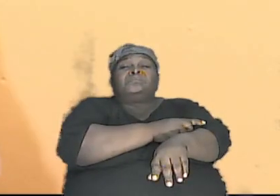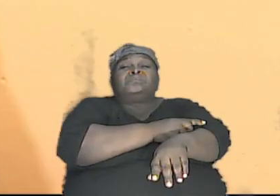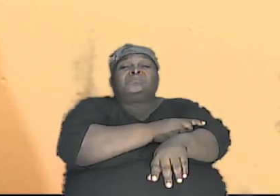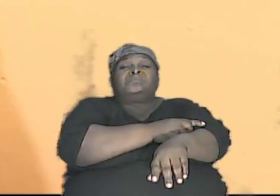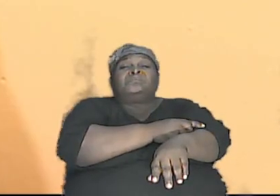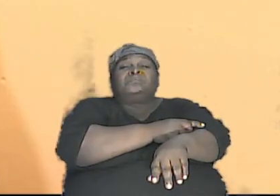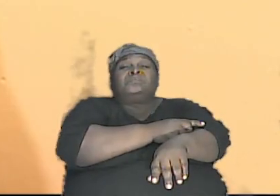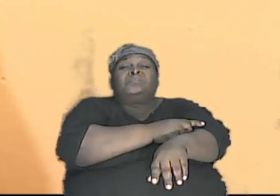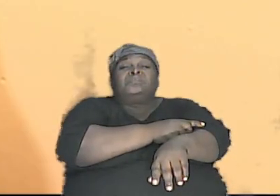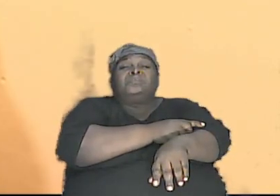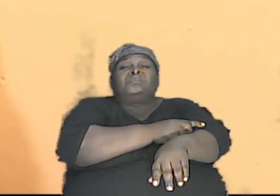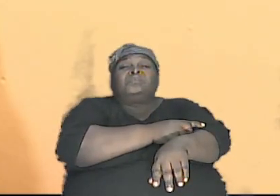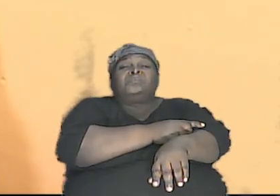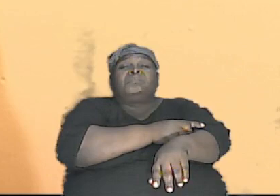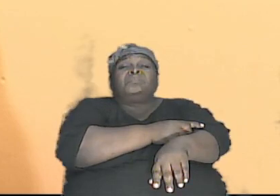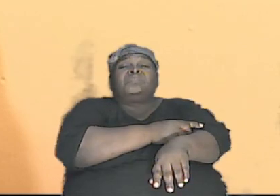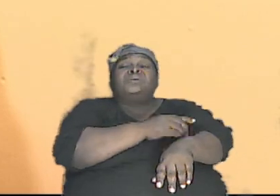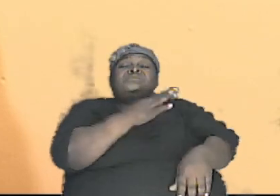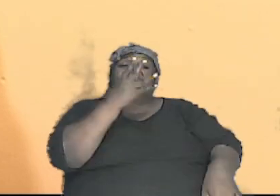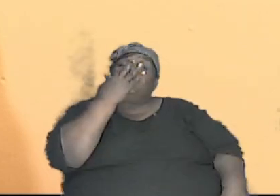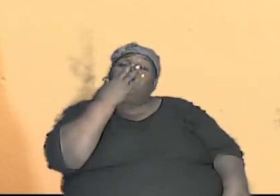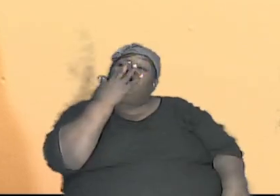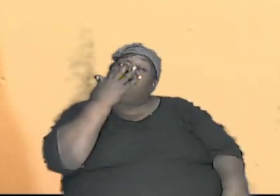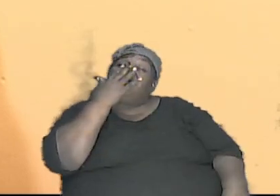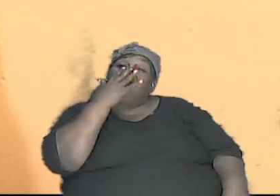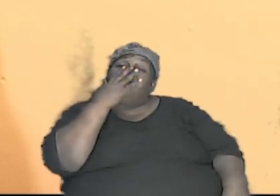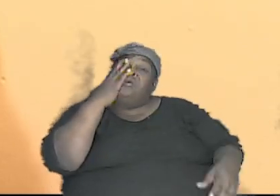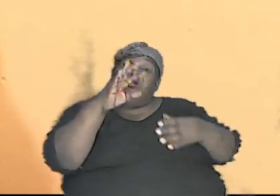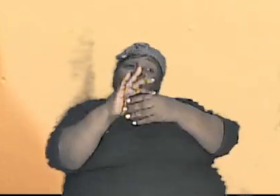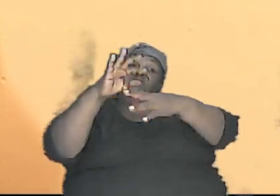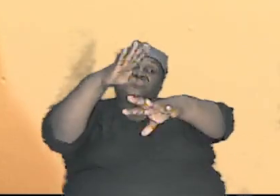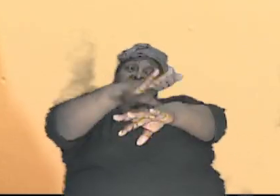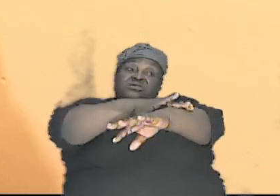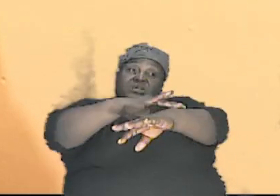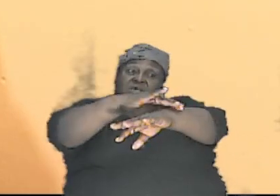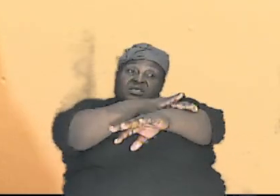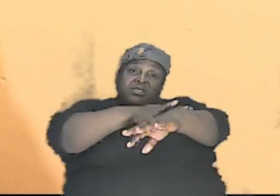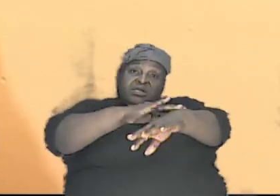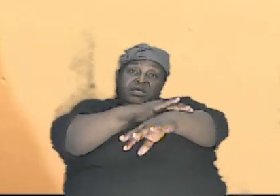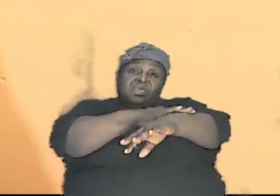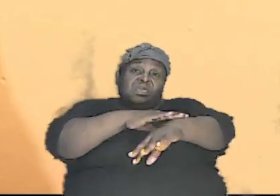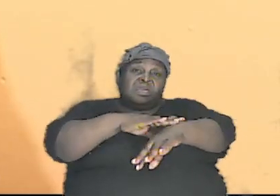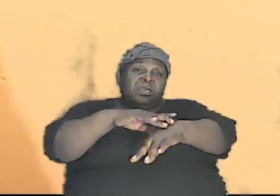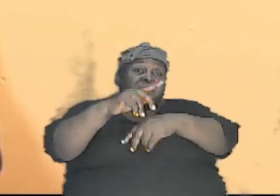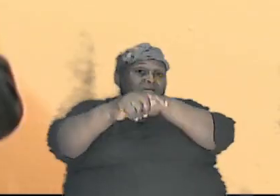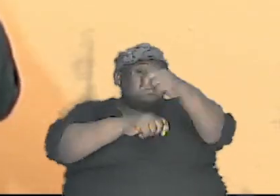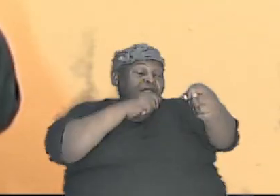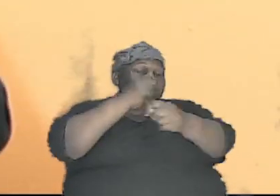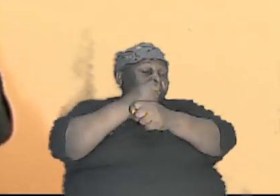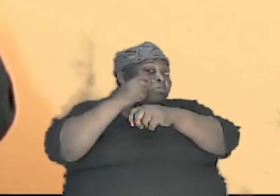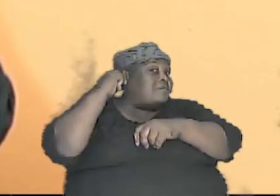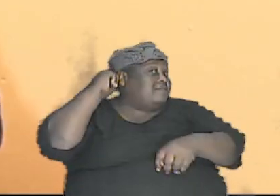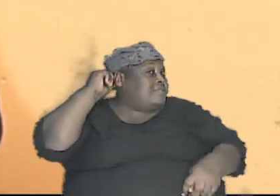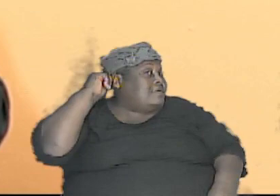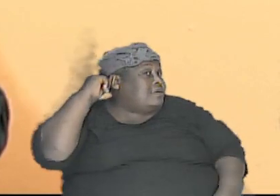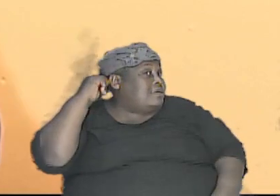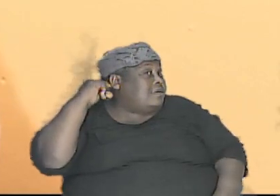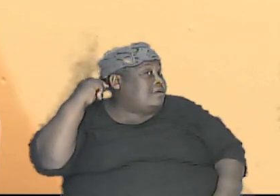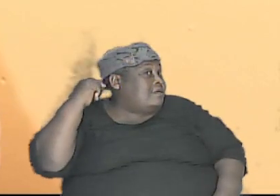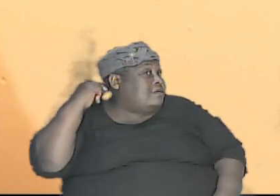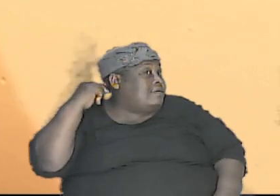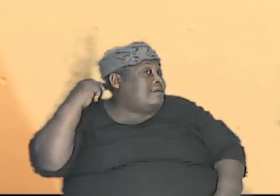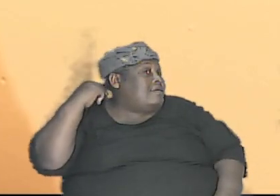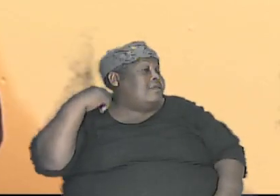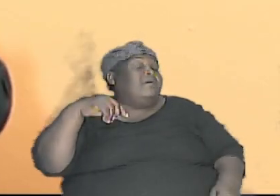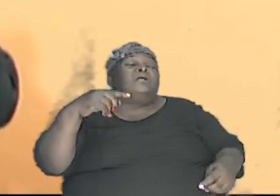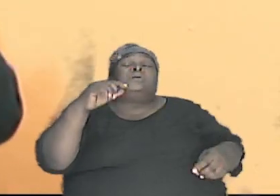terms that we understand is the color of their skin and the texture of their hair and that comes about